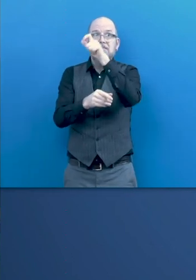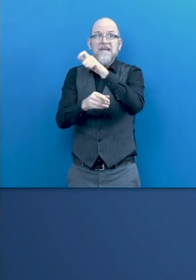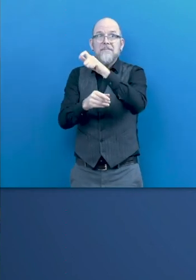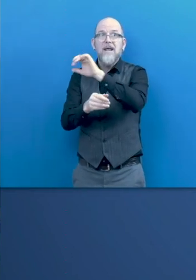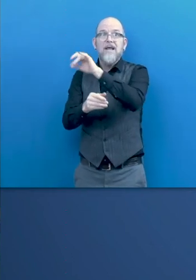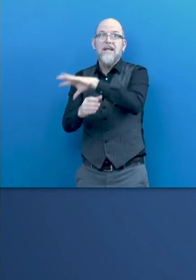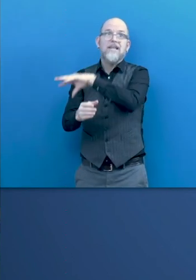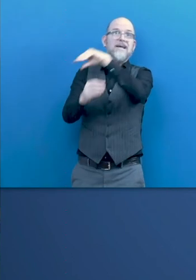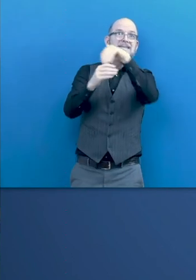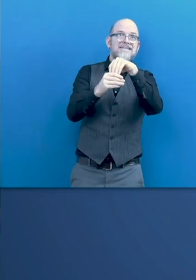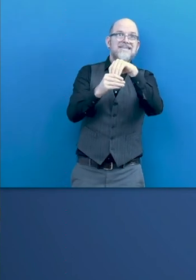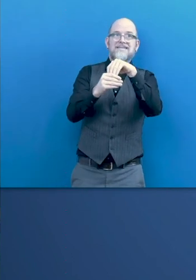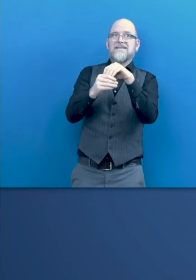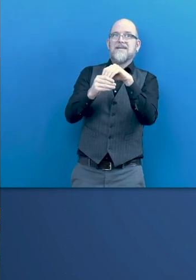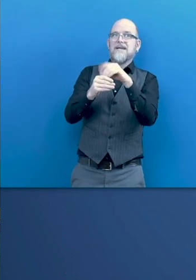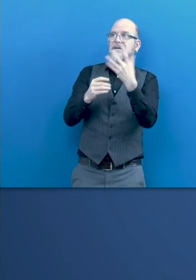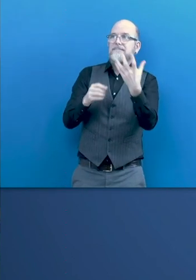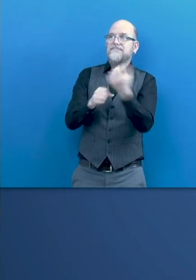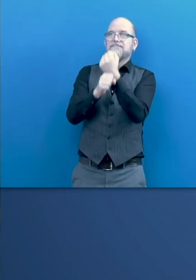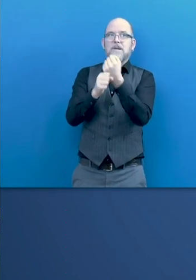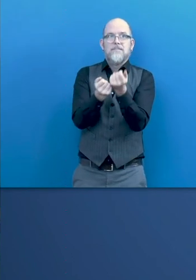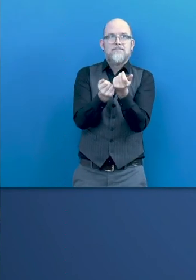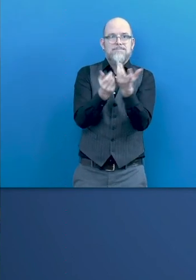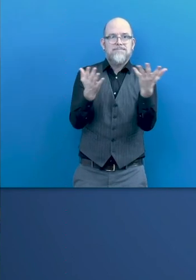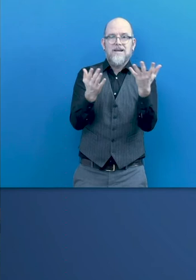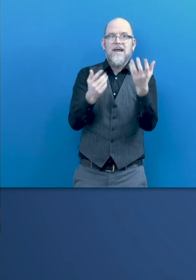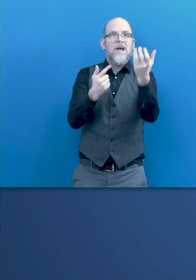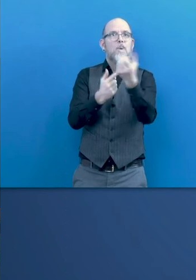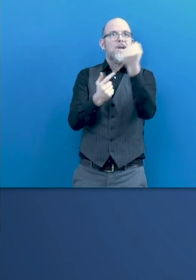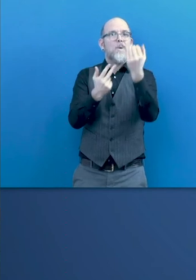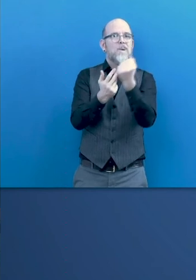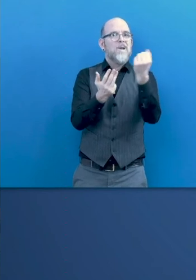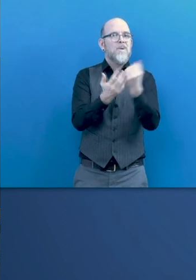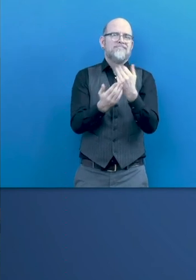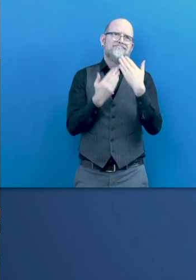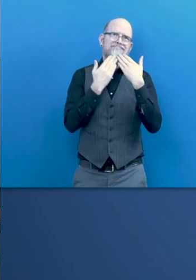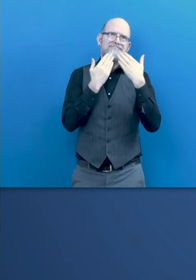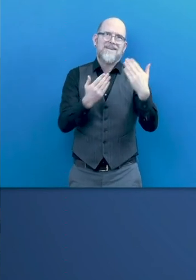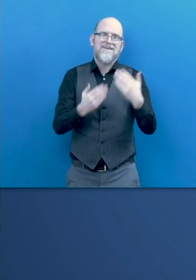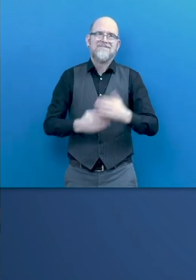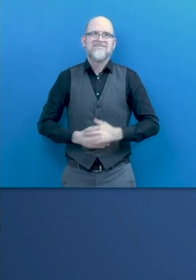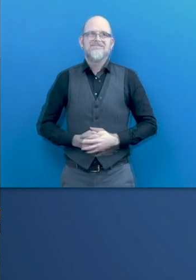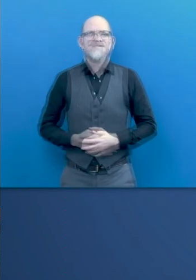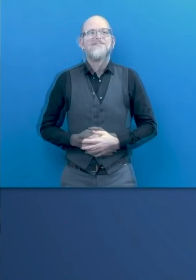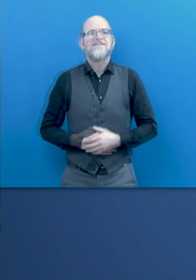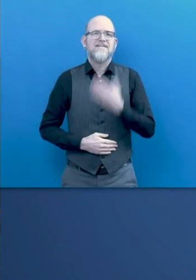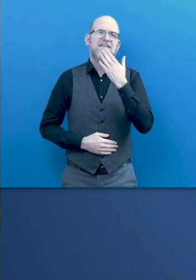contributors in society. Thank you very much for that. Well, thank you very much, Nazarene.